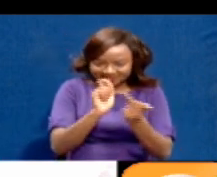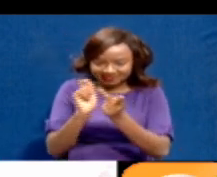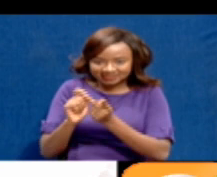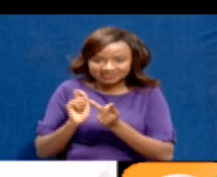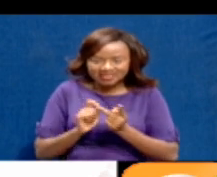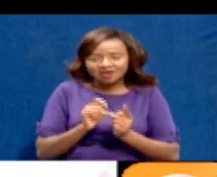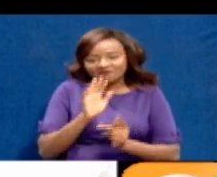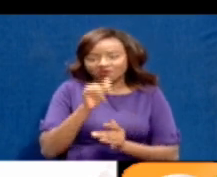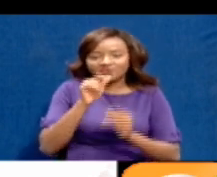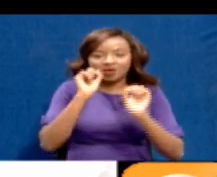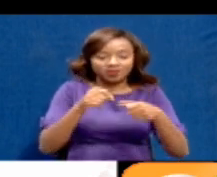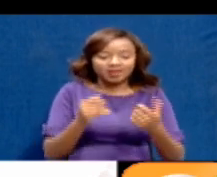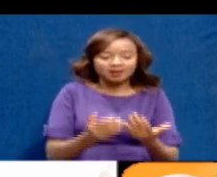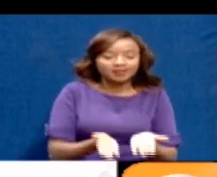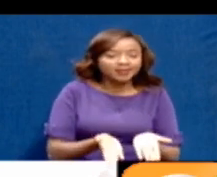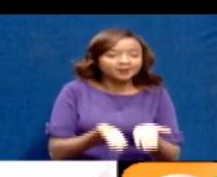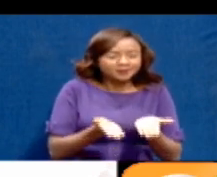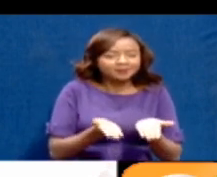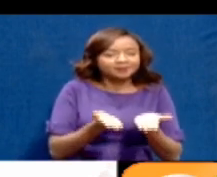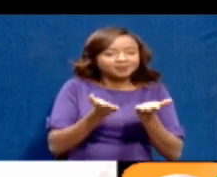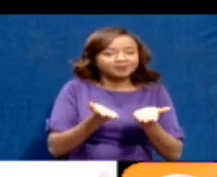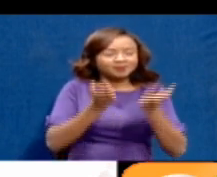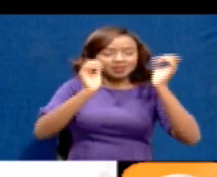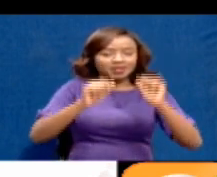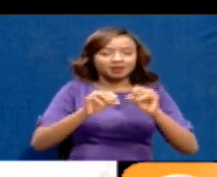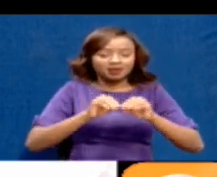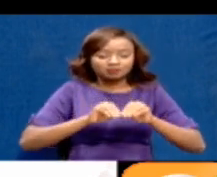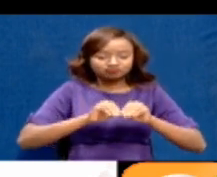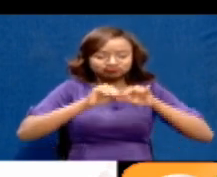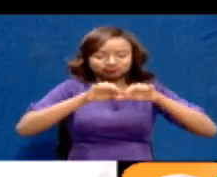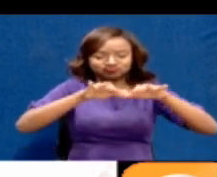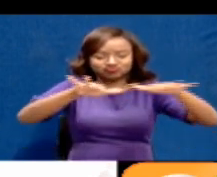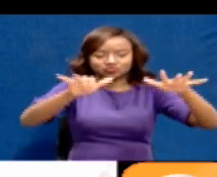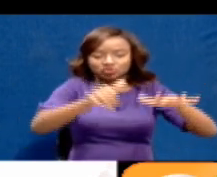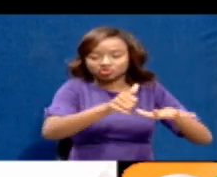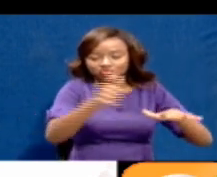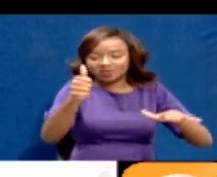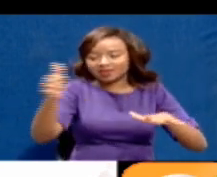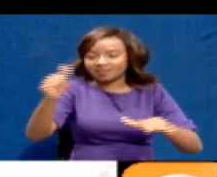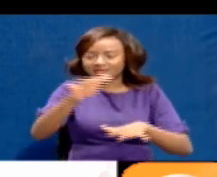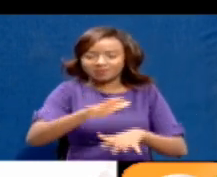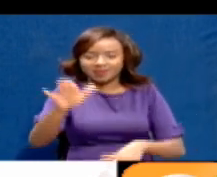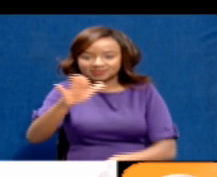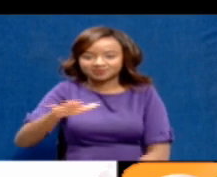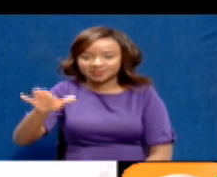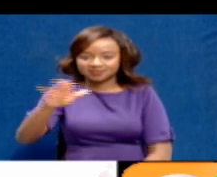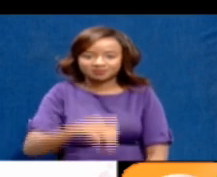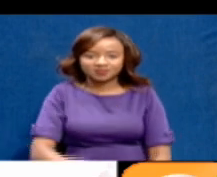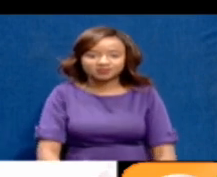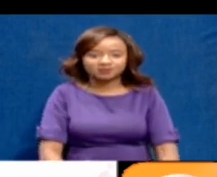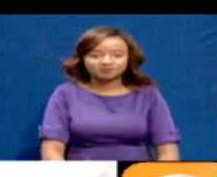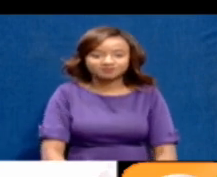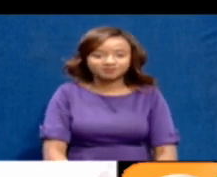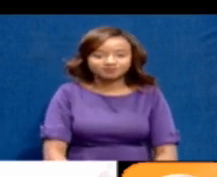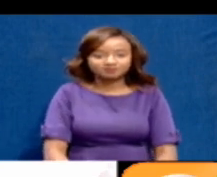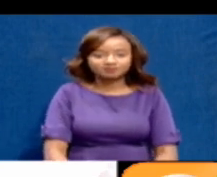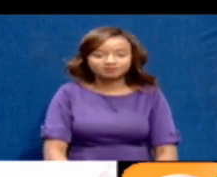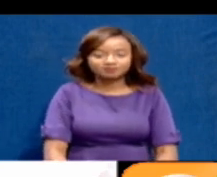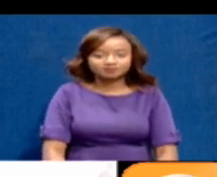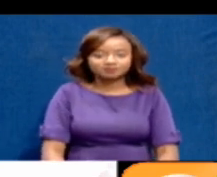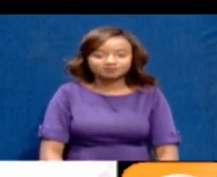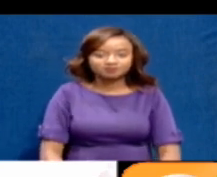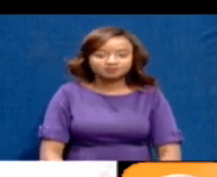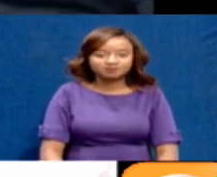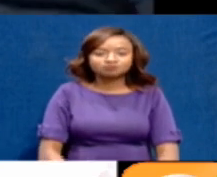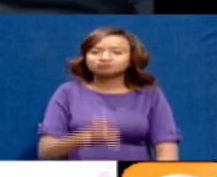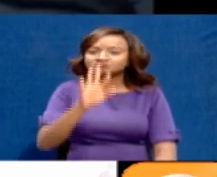escalate or we can be able to expand and go to other cadres, apart from just testing our health workers. And finally,